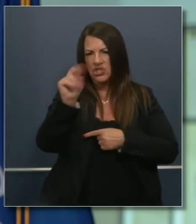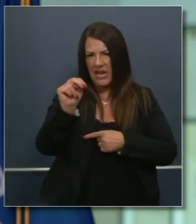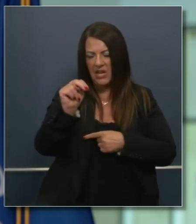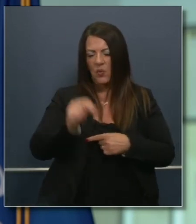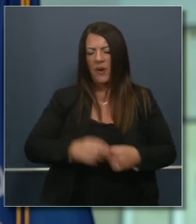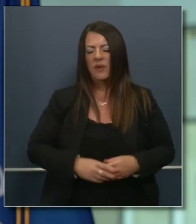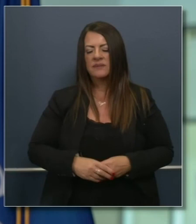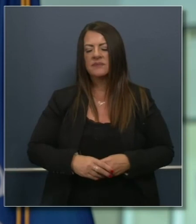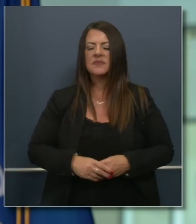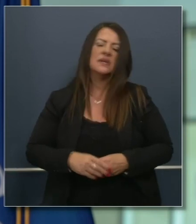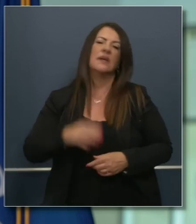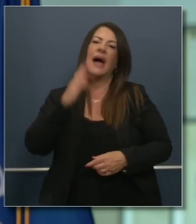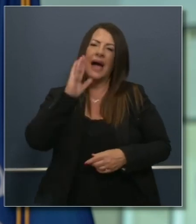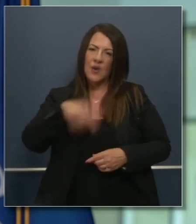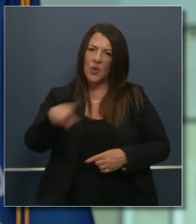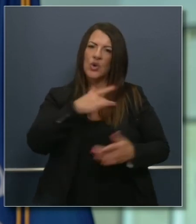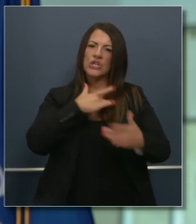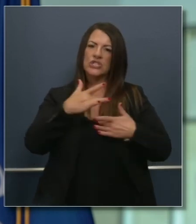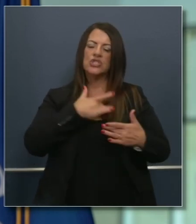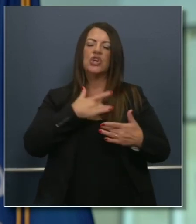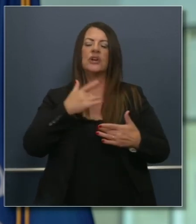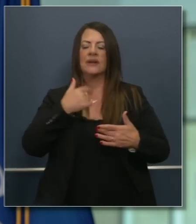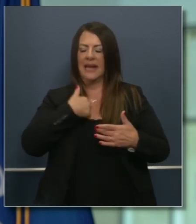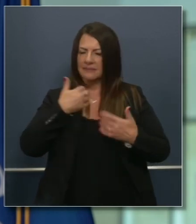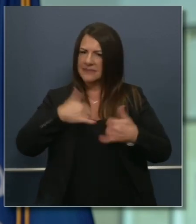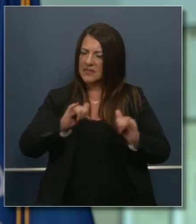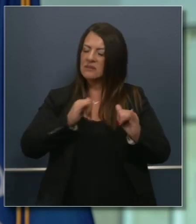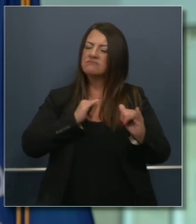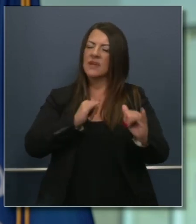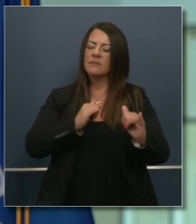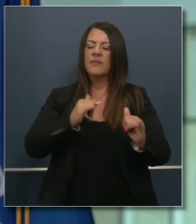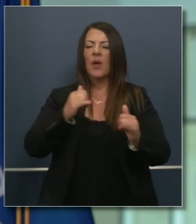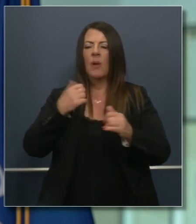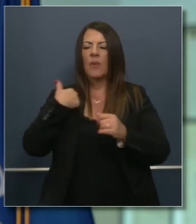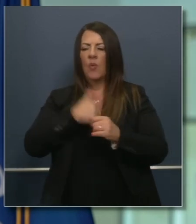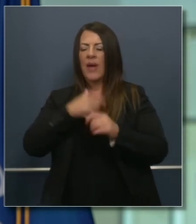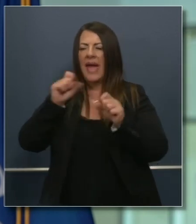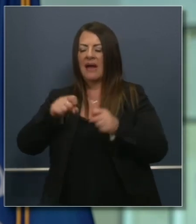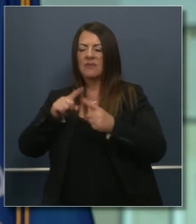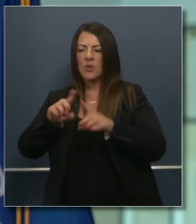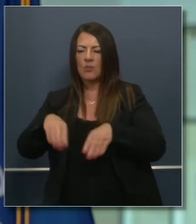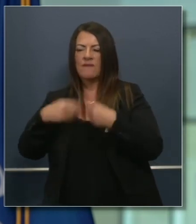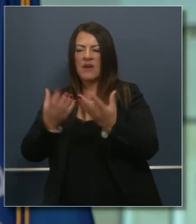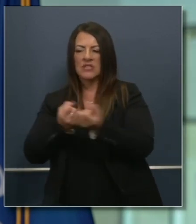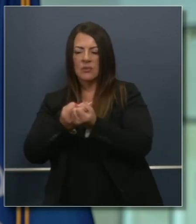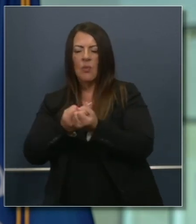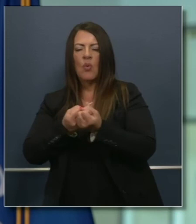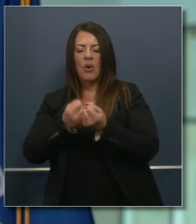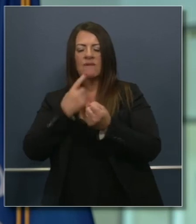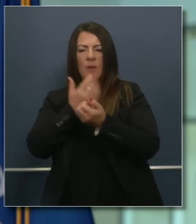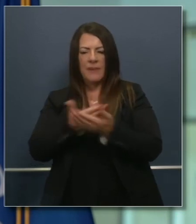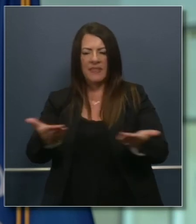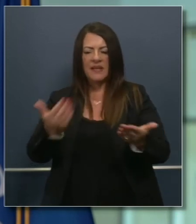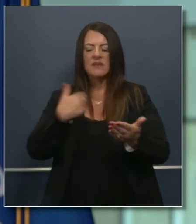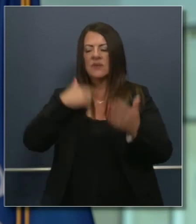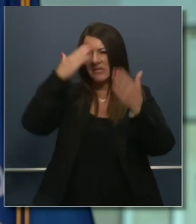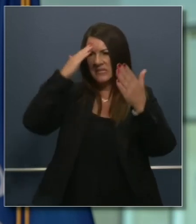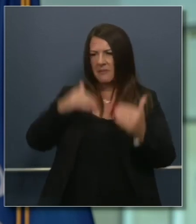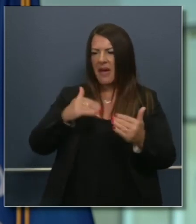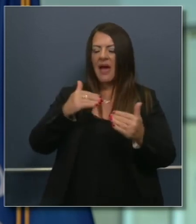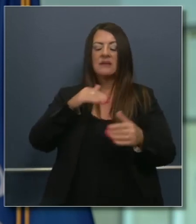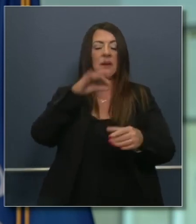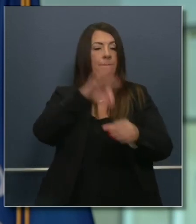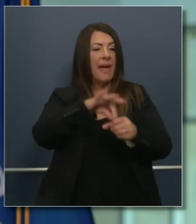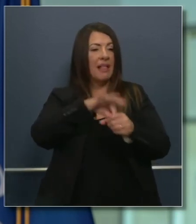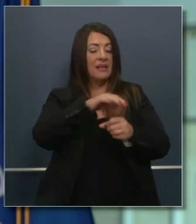to what the conditions provide for. And so we'll anticipate things passing on the ballot, perhaps